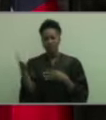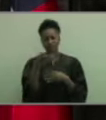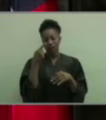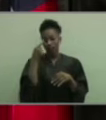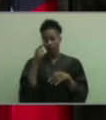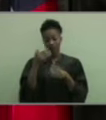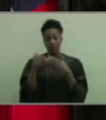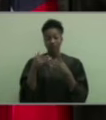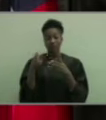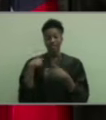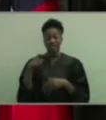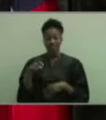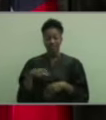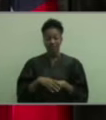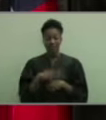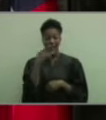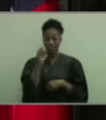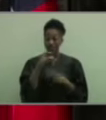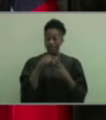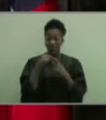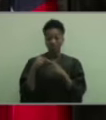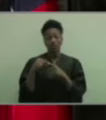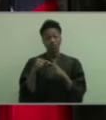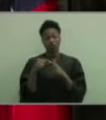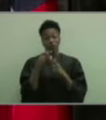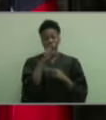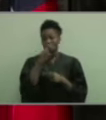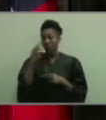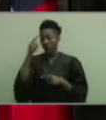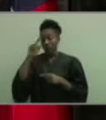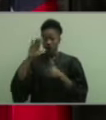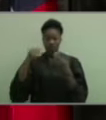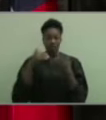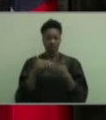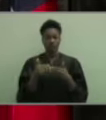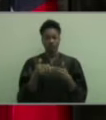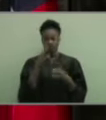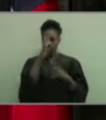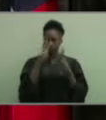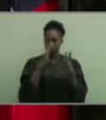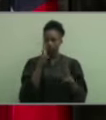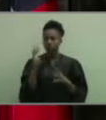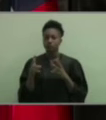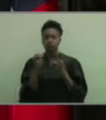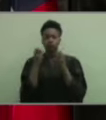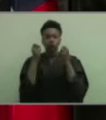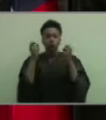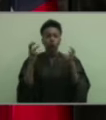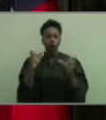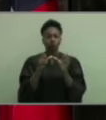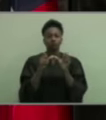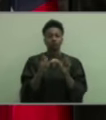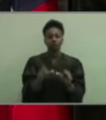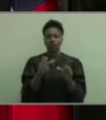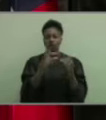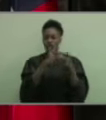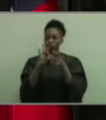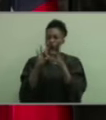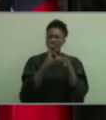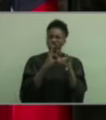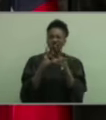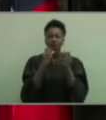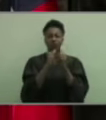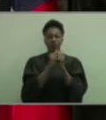High school has been a special journey for all of us. We've been able to create so many lasting relationships and experiences with the